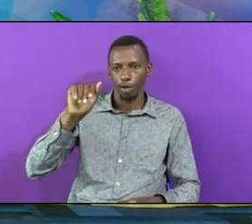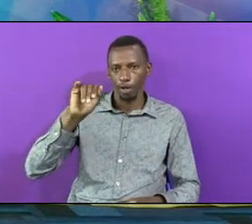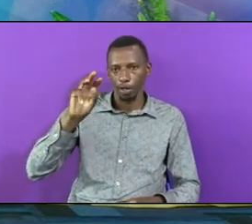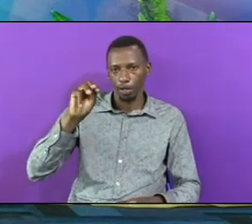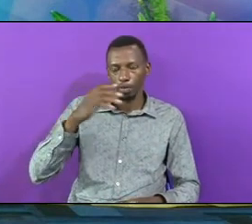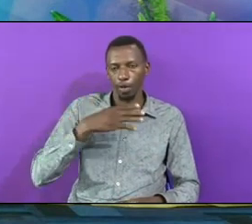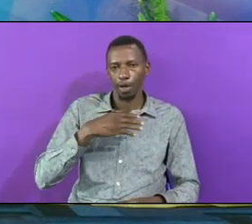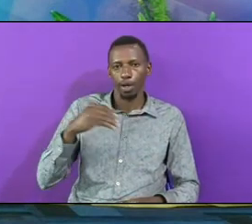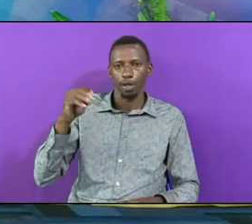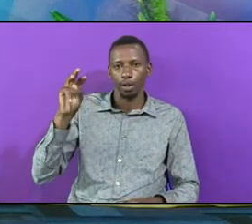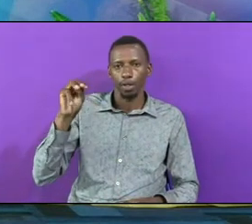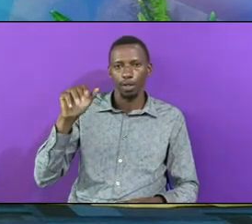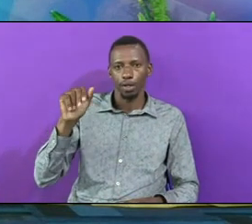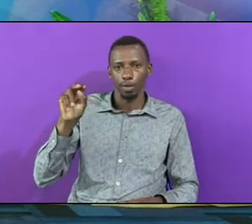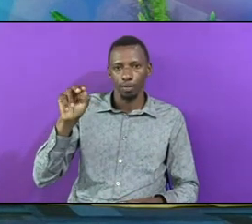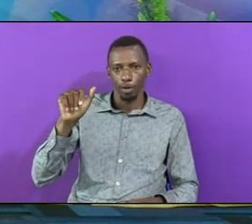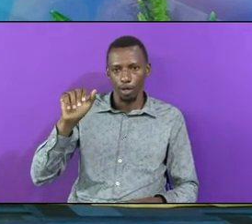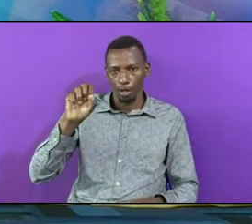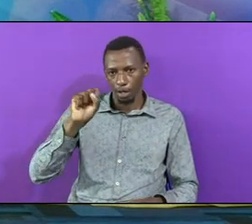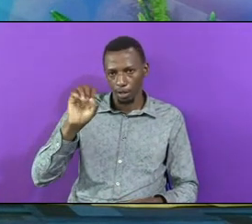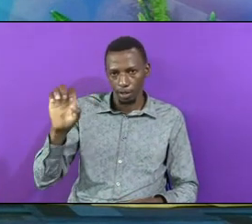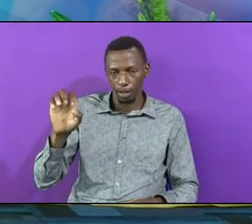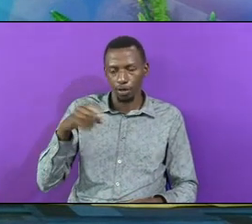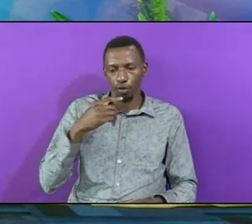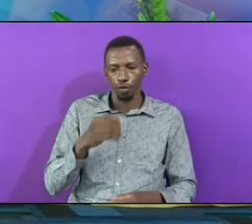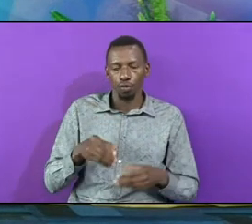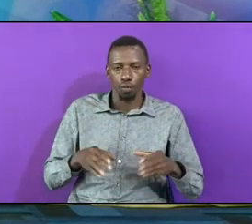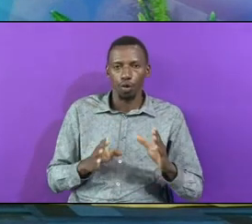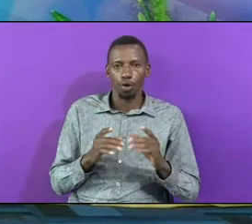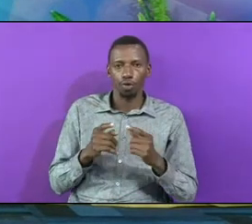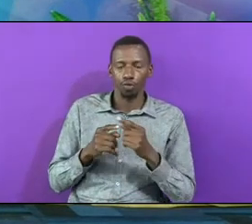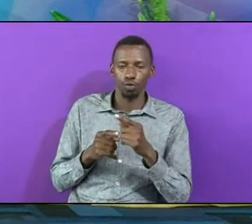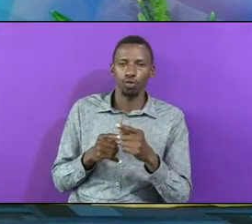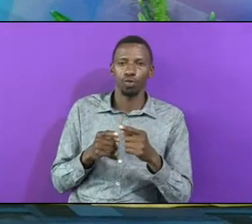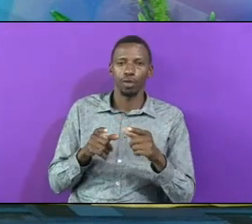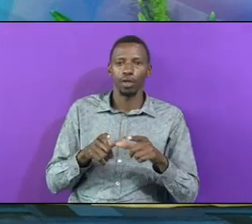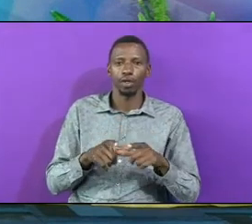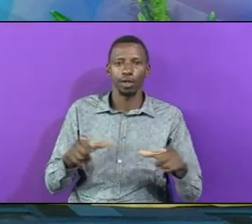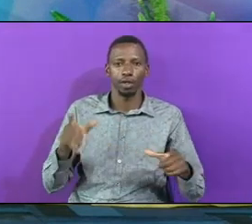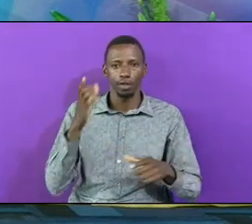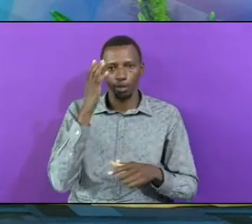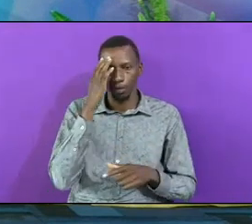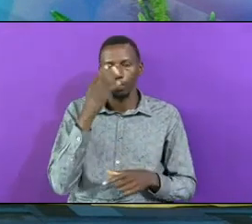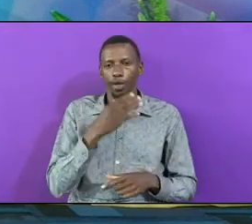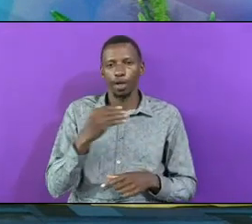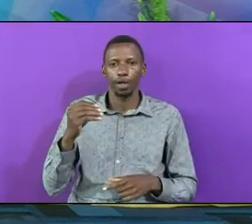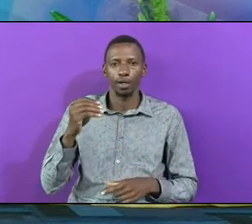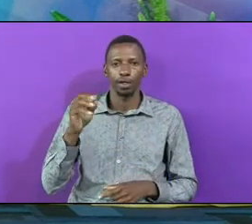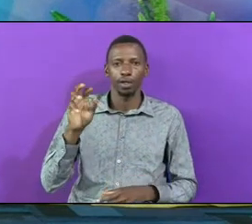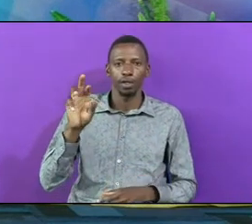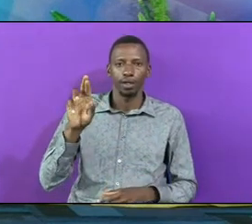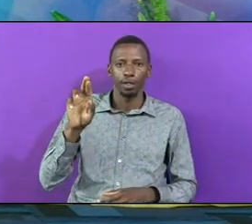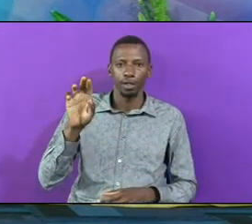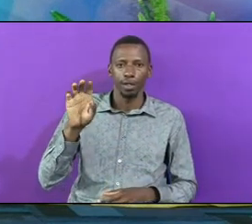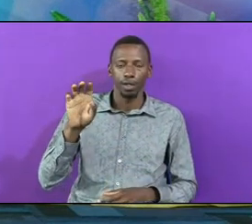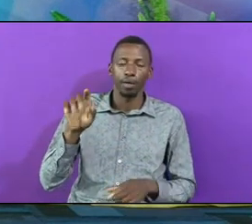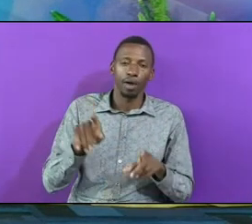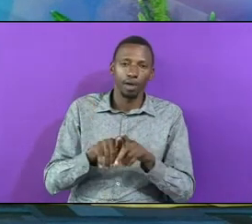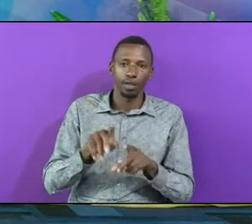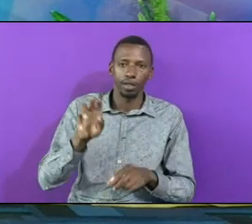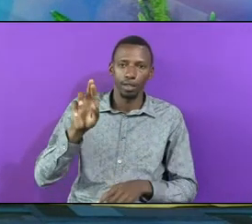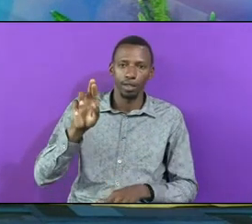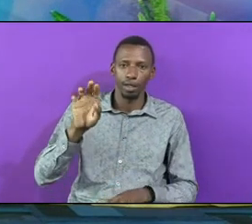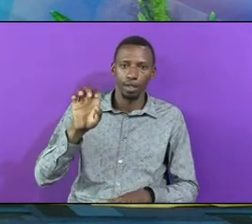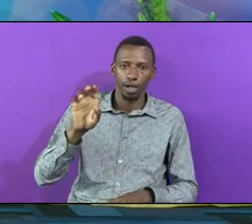In The Land Of Egypt Before I Came To You In Egypt Are Mine And Ruben As Ruben